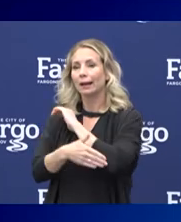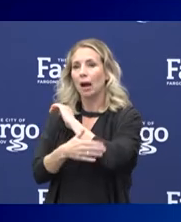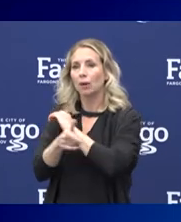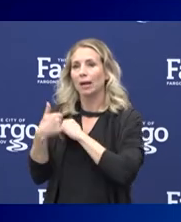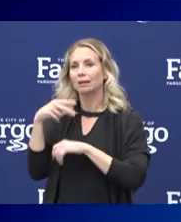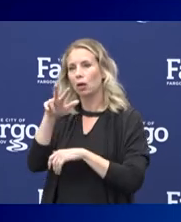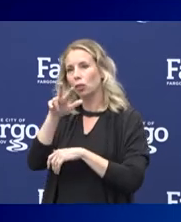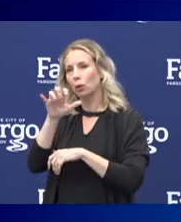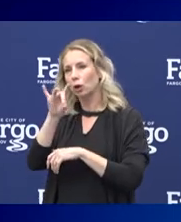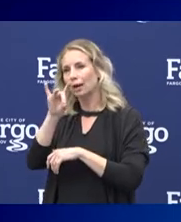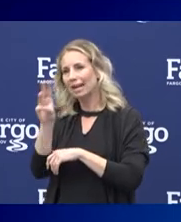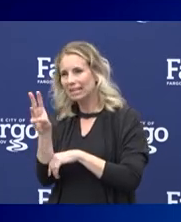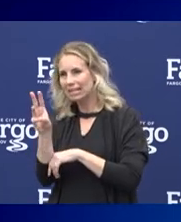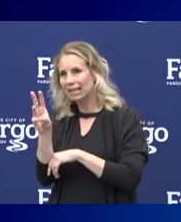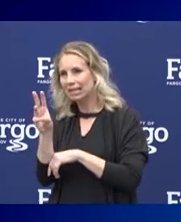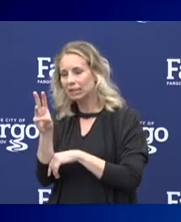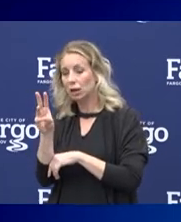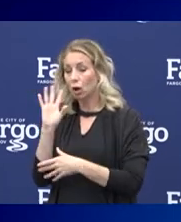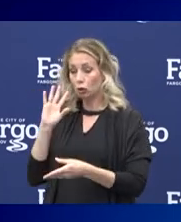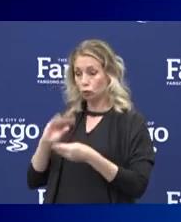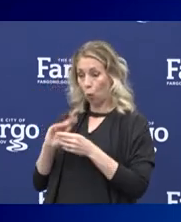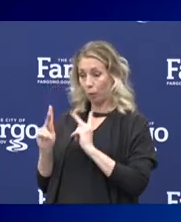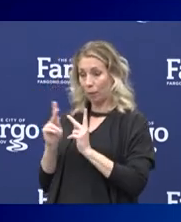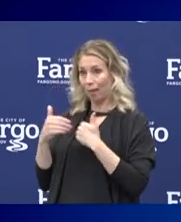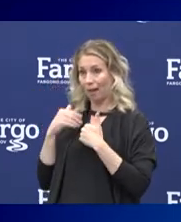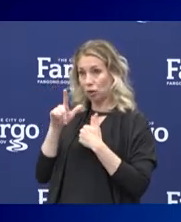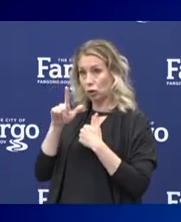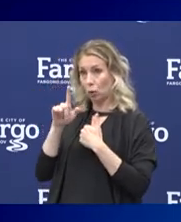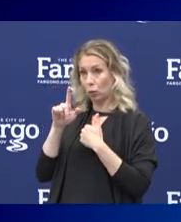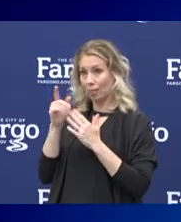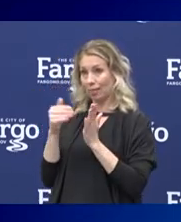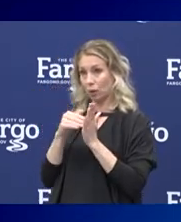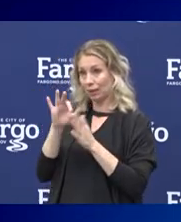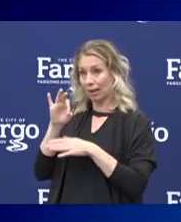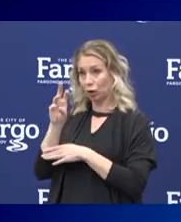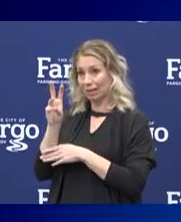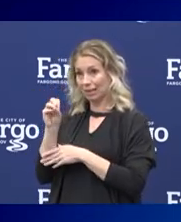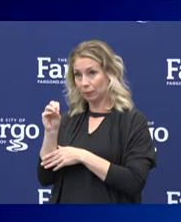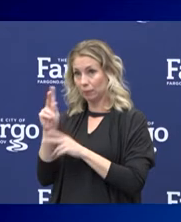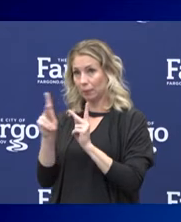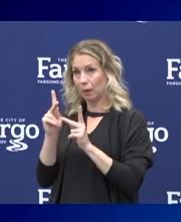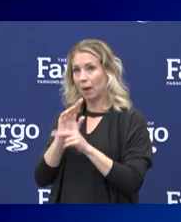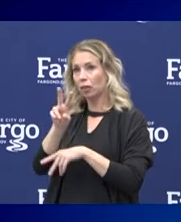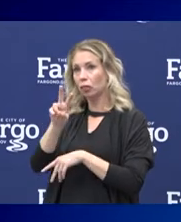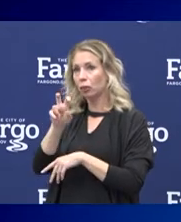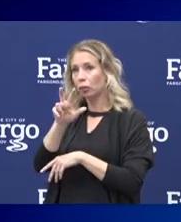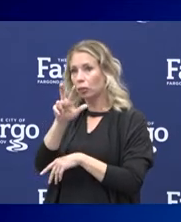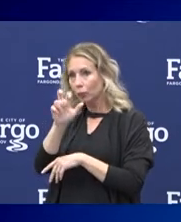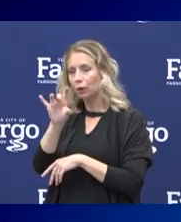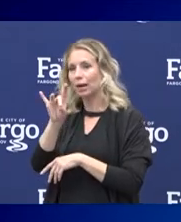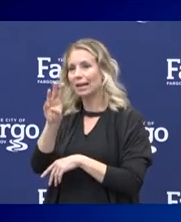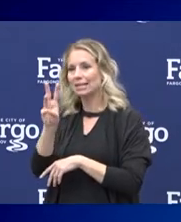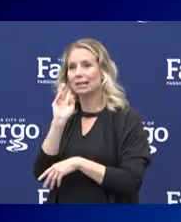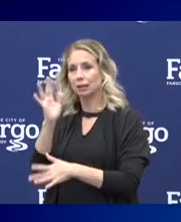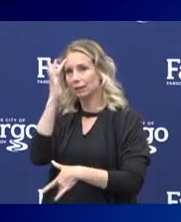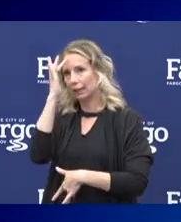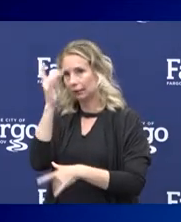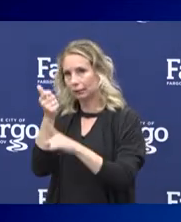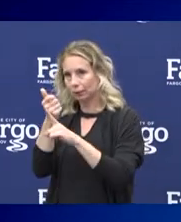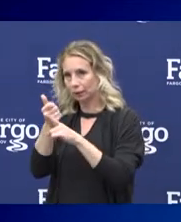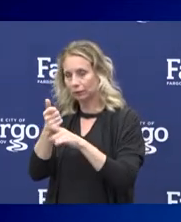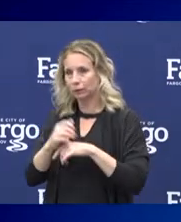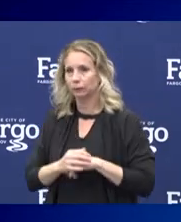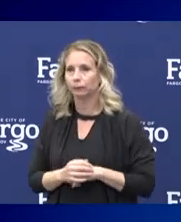cases out of their 21,960 as of yesterday. Minnesota's been a little bit behind in the testing